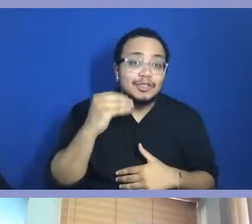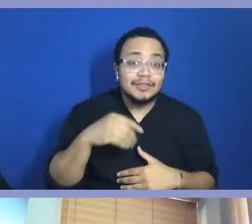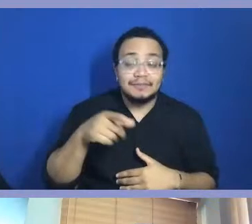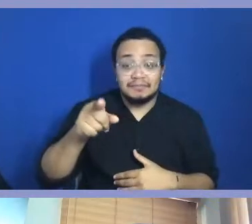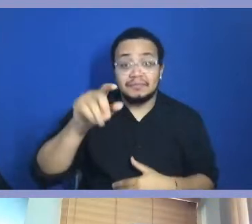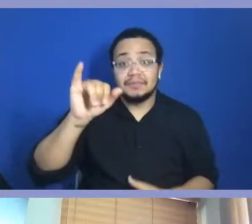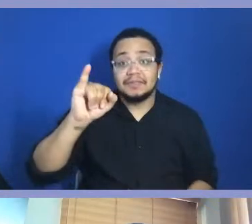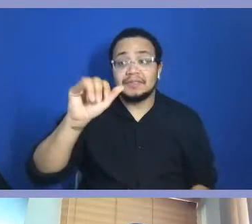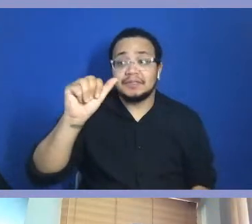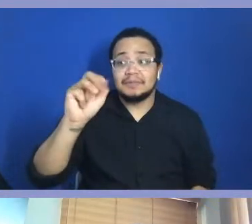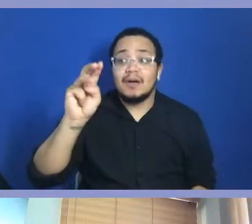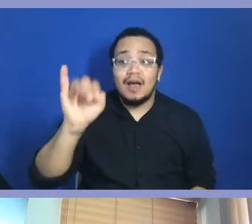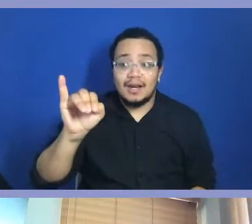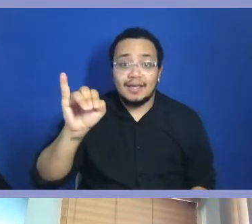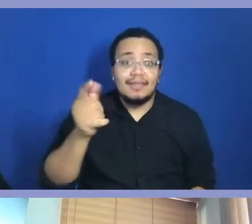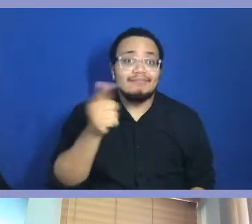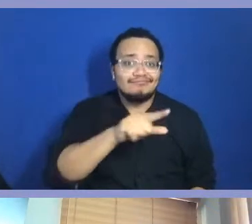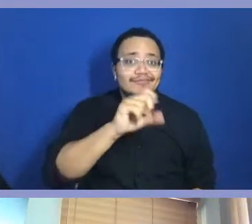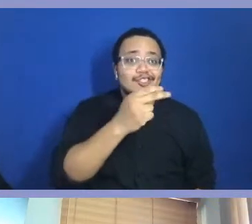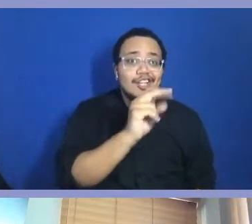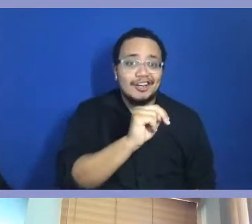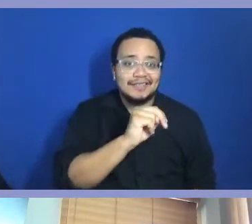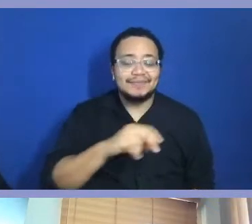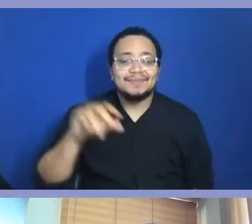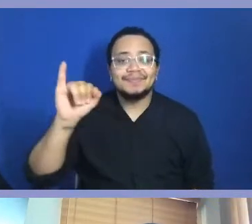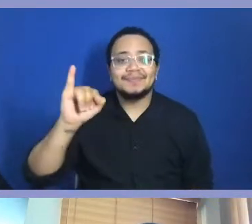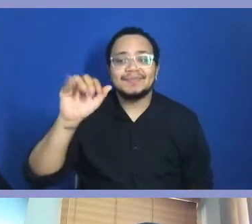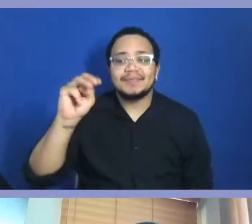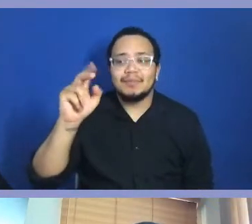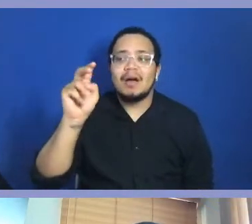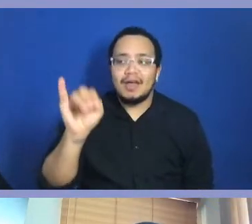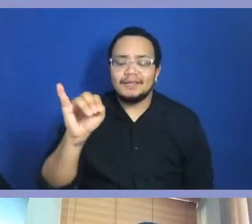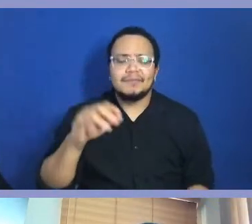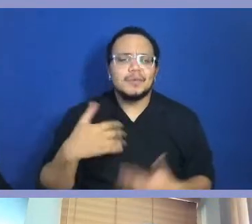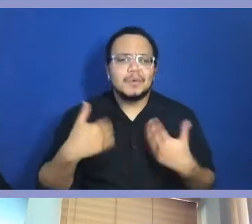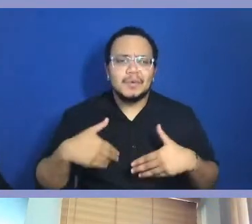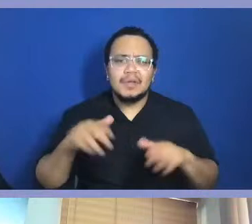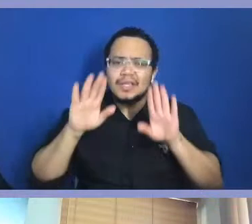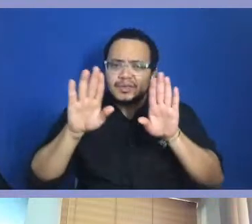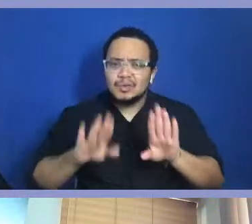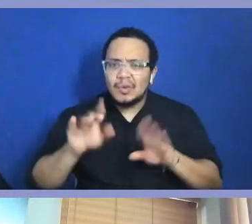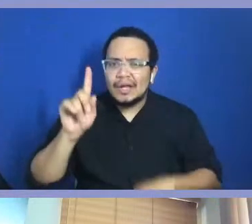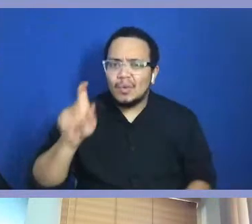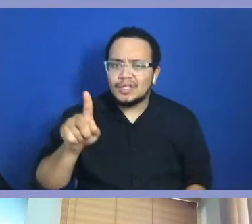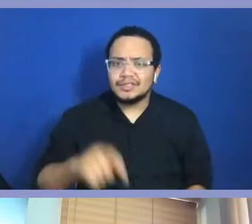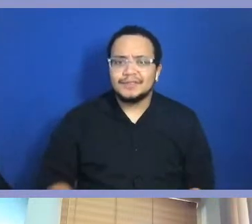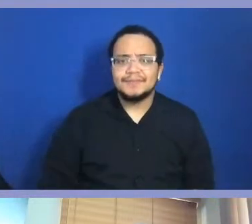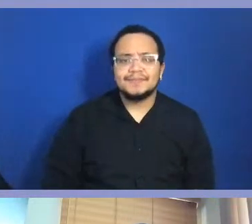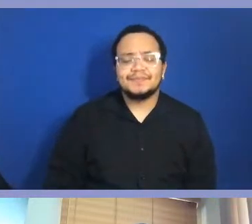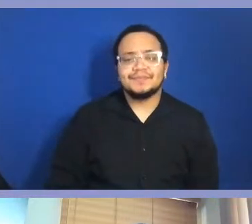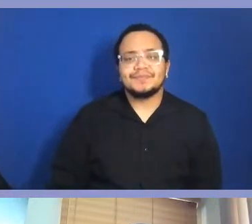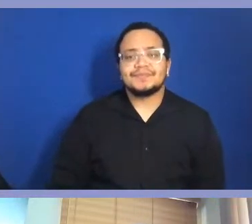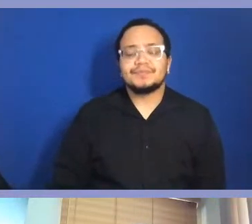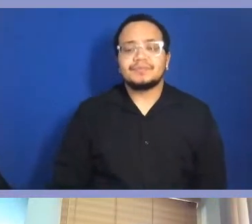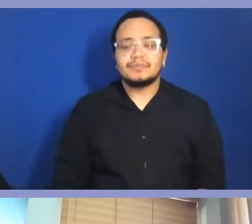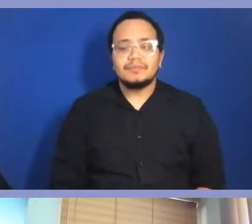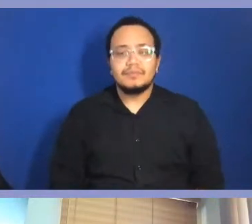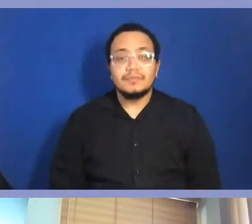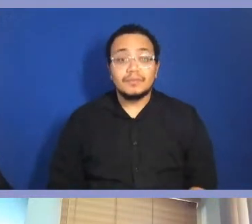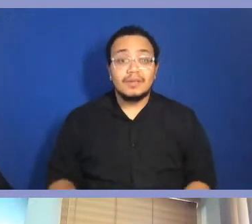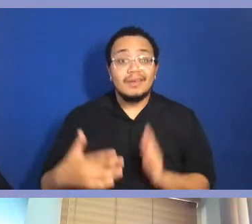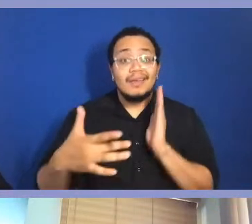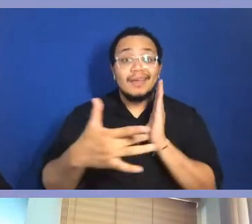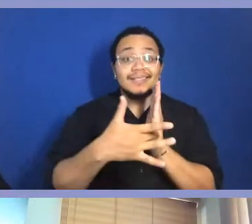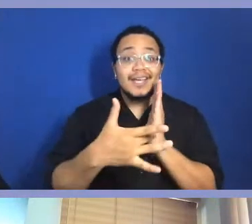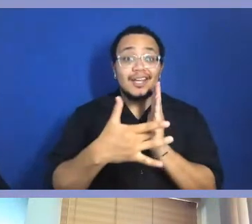Omani, if you don't mind. Okay. Yeah, that's a good question. I think, you know, I definitely think with technology,